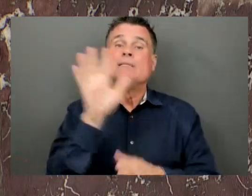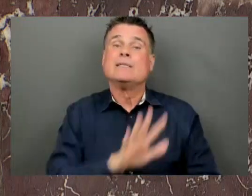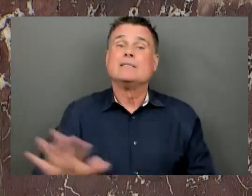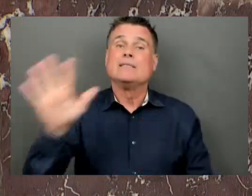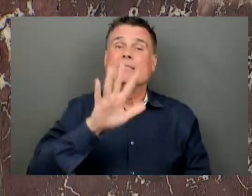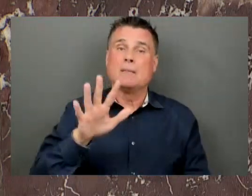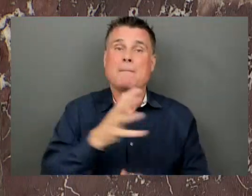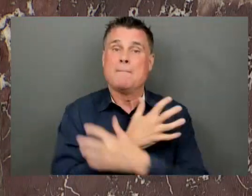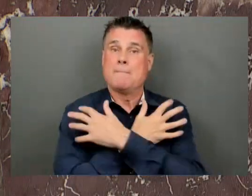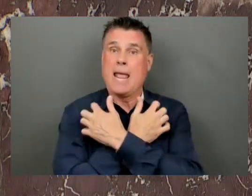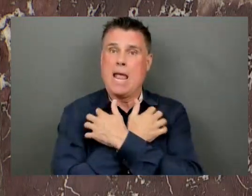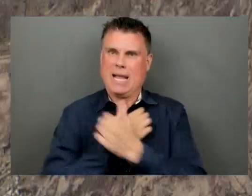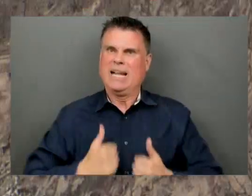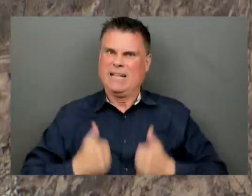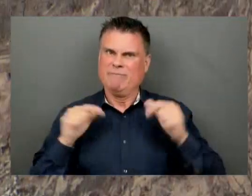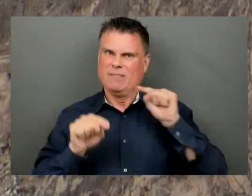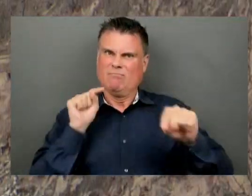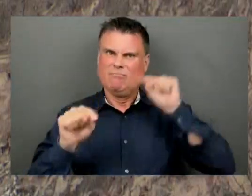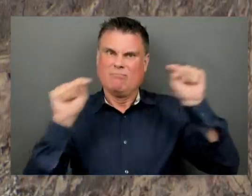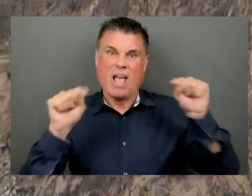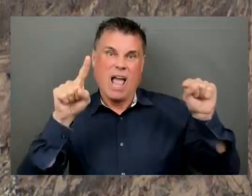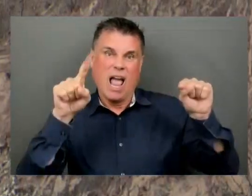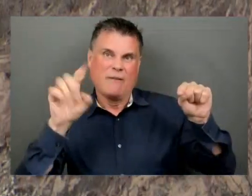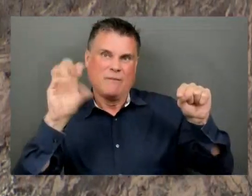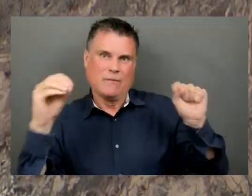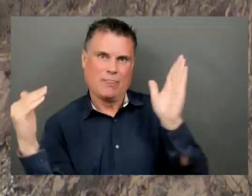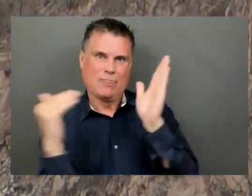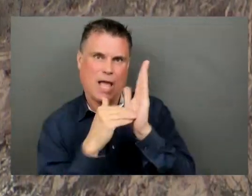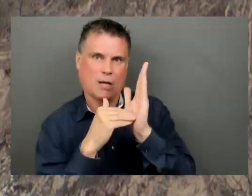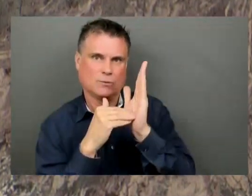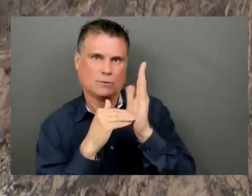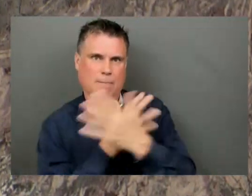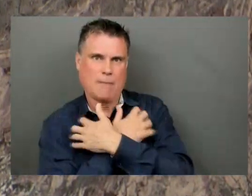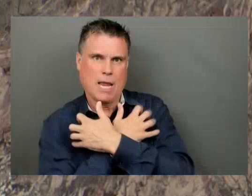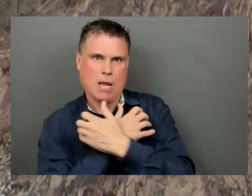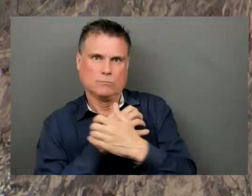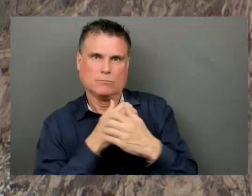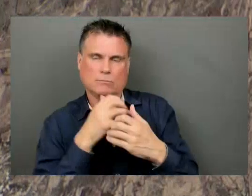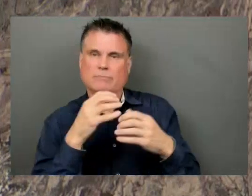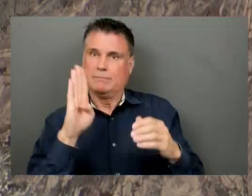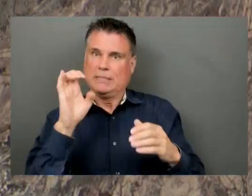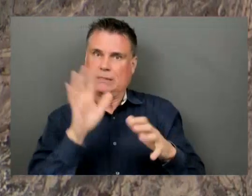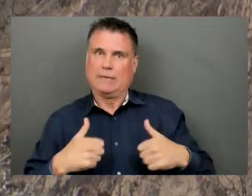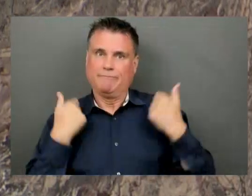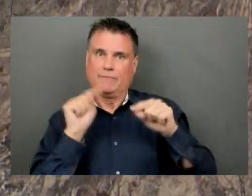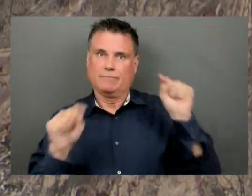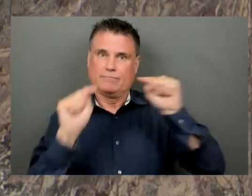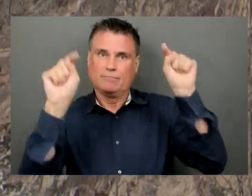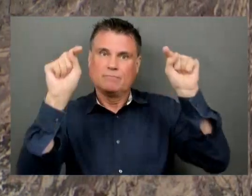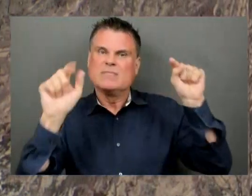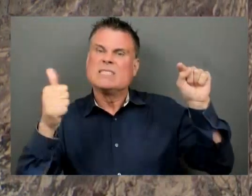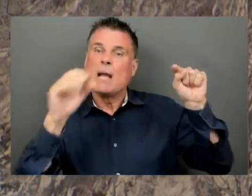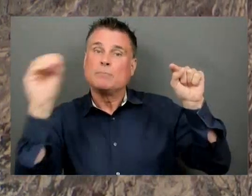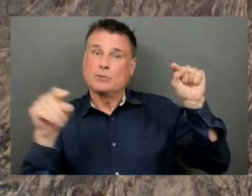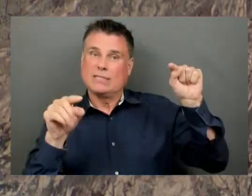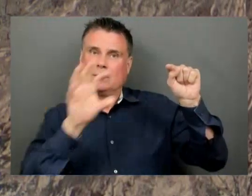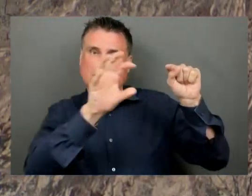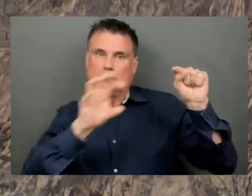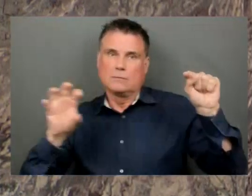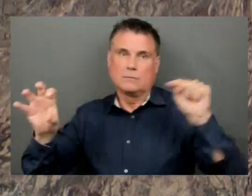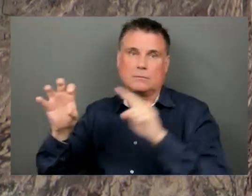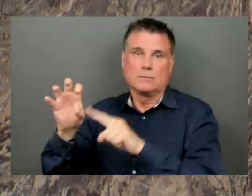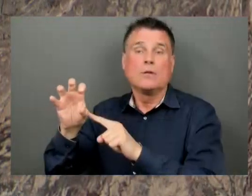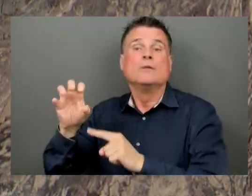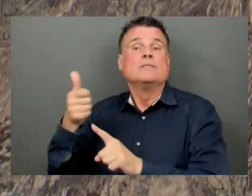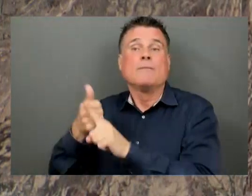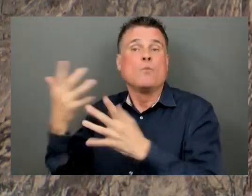per cent of them are grizzly bears. Some of us are fortunate to live amongst these majestic creatures without needing to pay for our guide because these